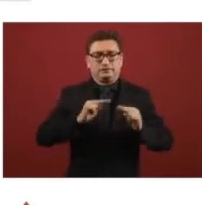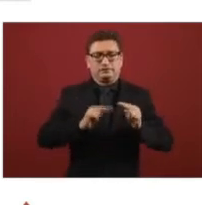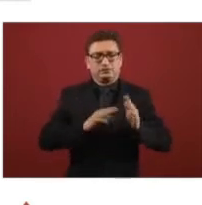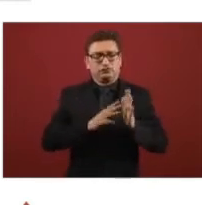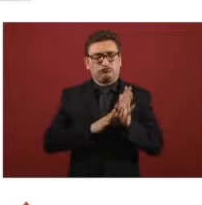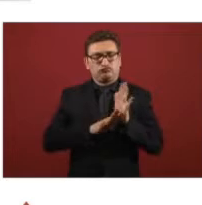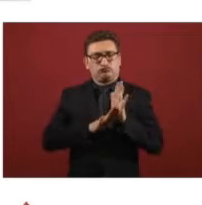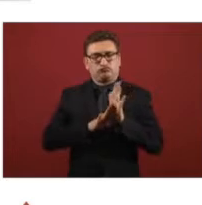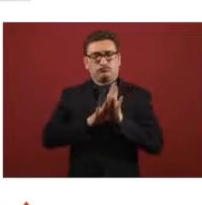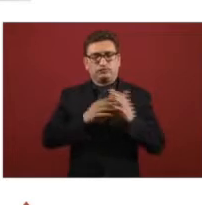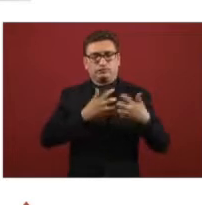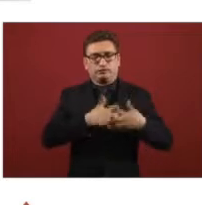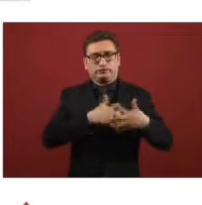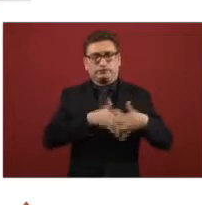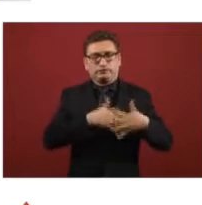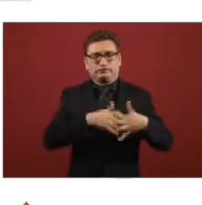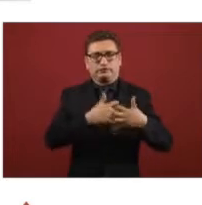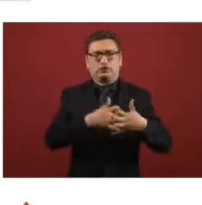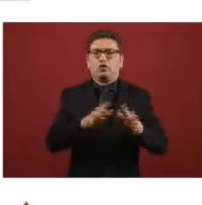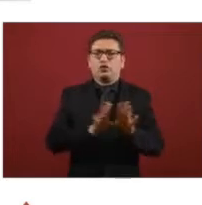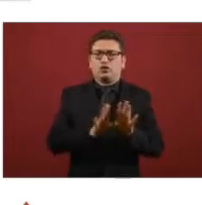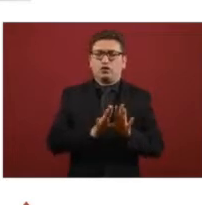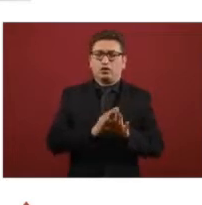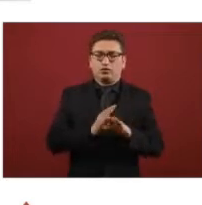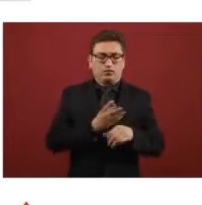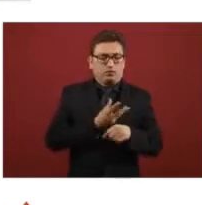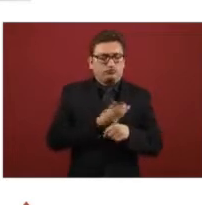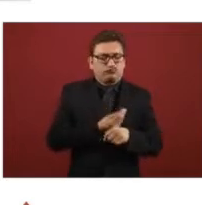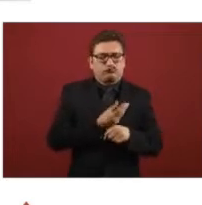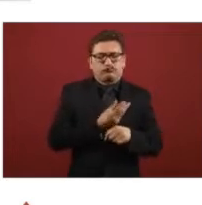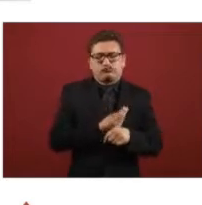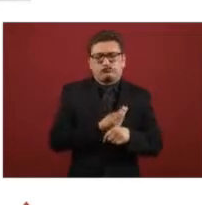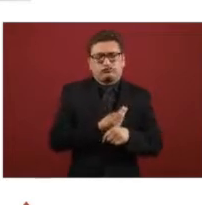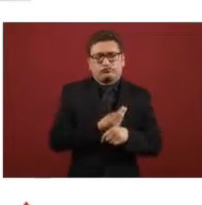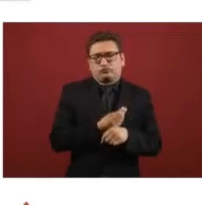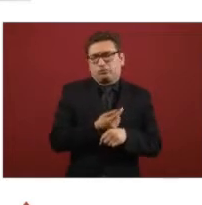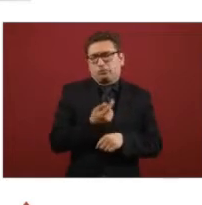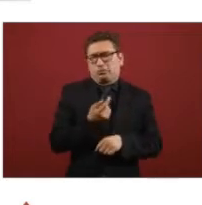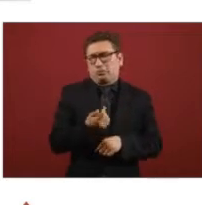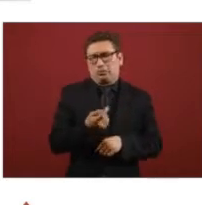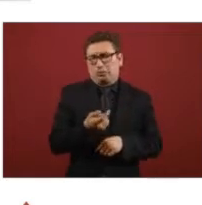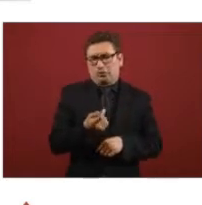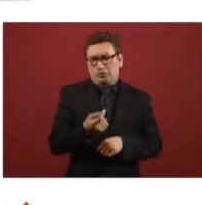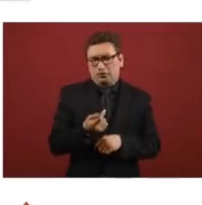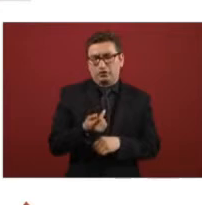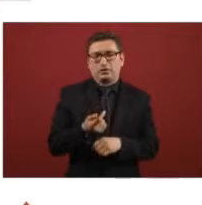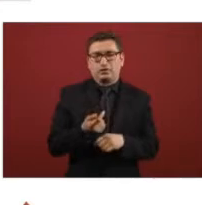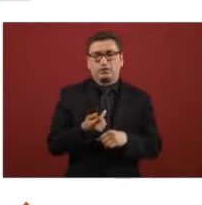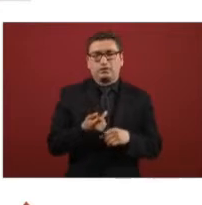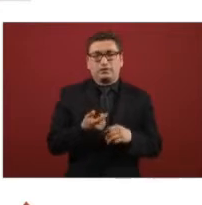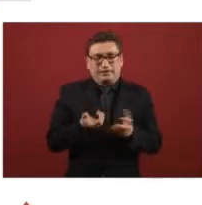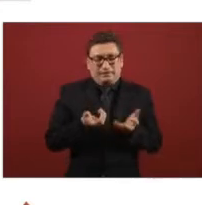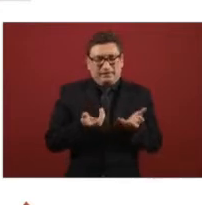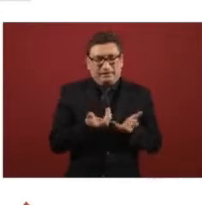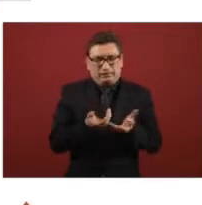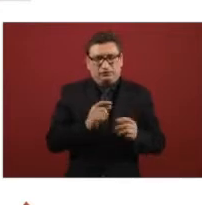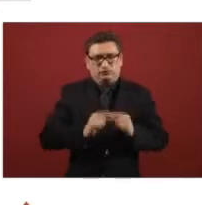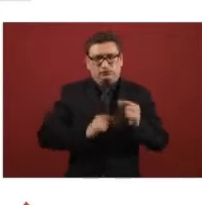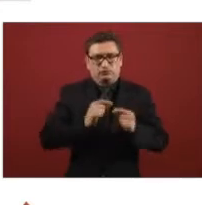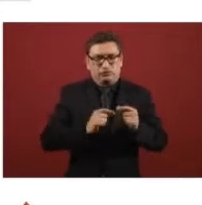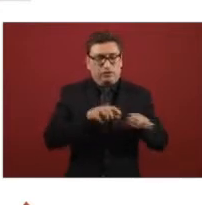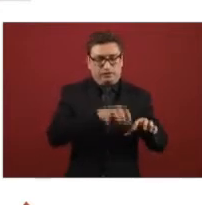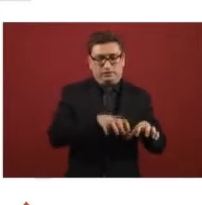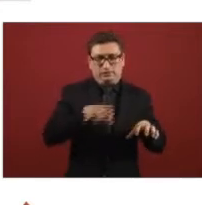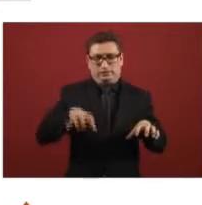elevated the load with maintenance and a measure so that we